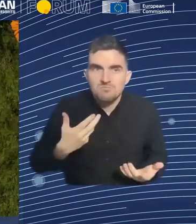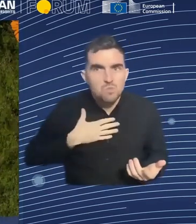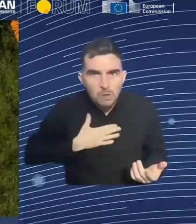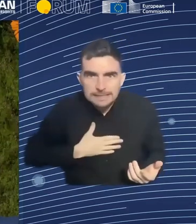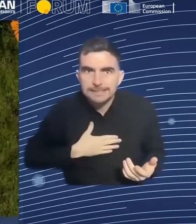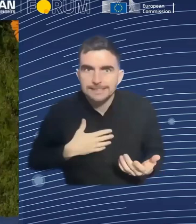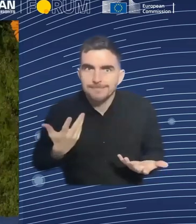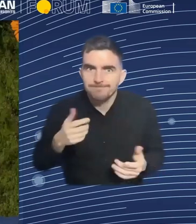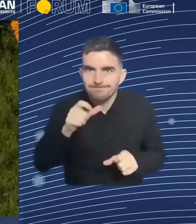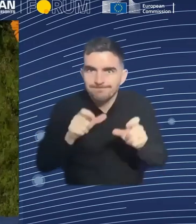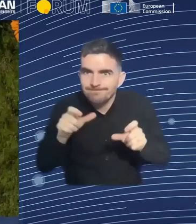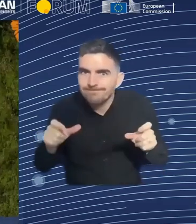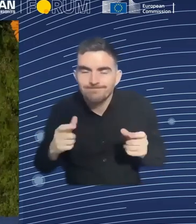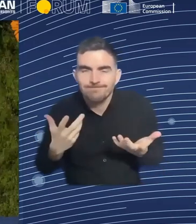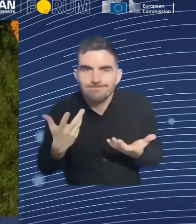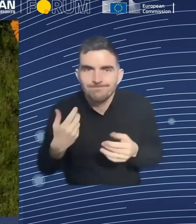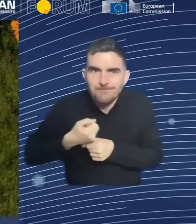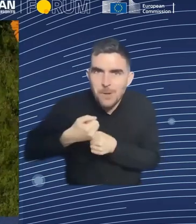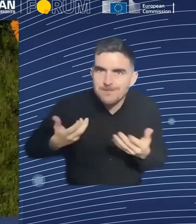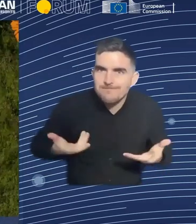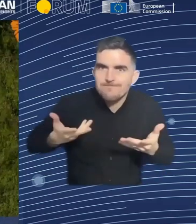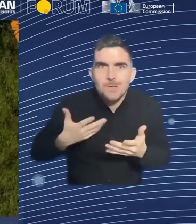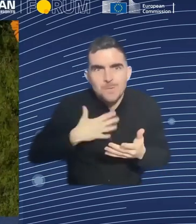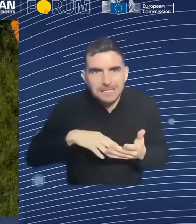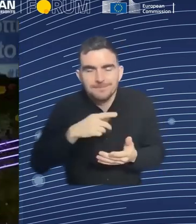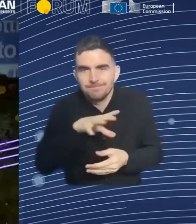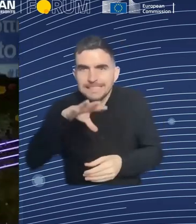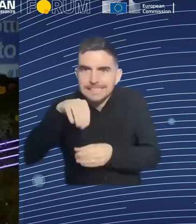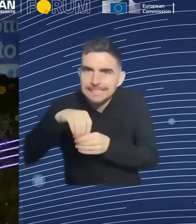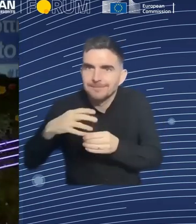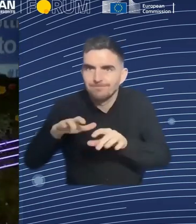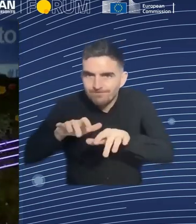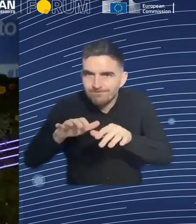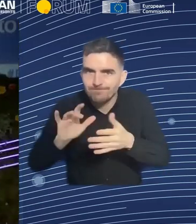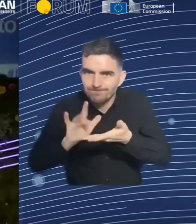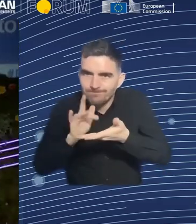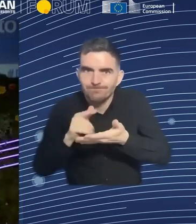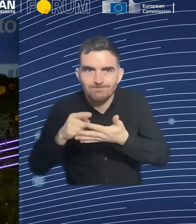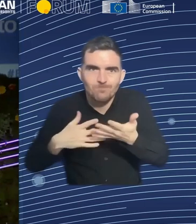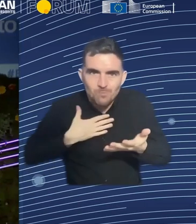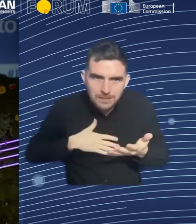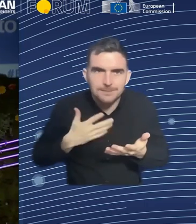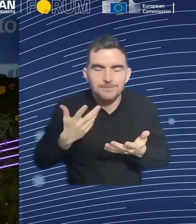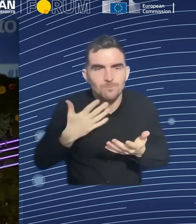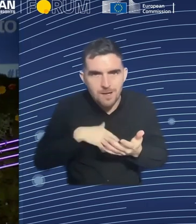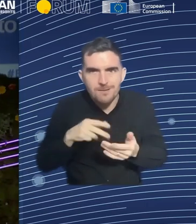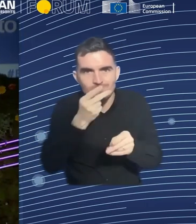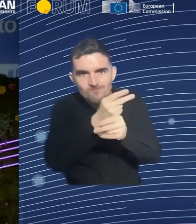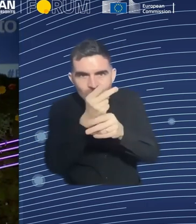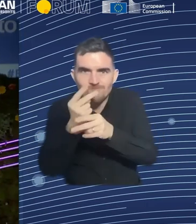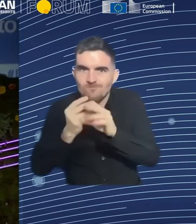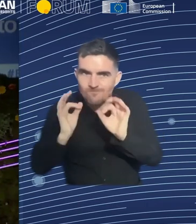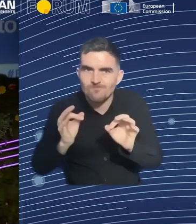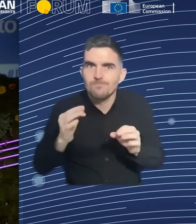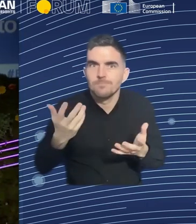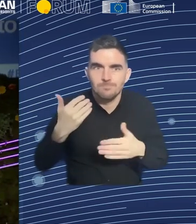actually be able to take care of all of us when we get older. I do see some signals. You can start seeing